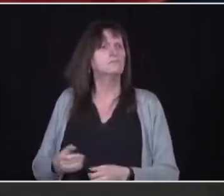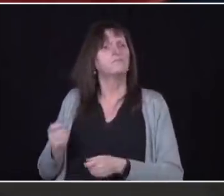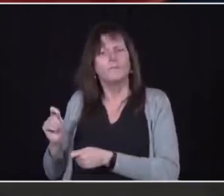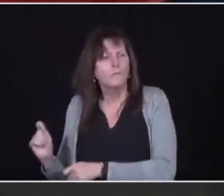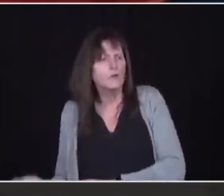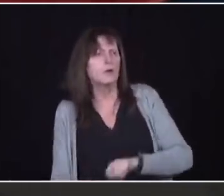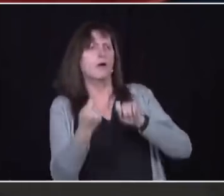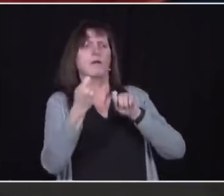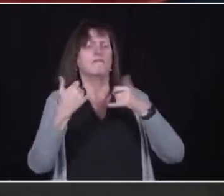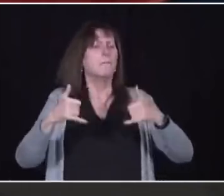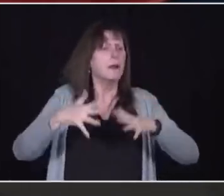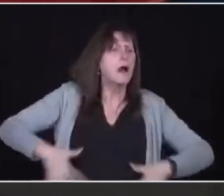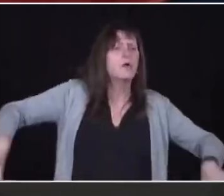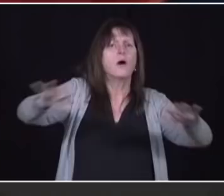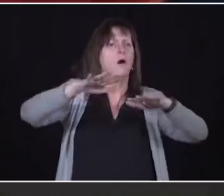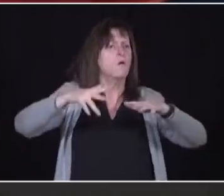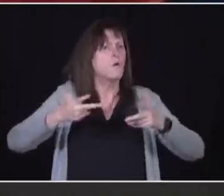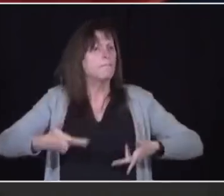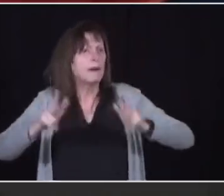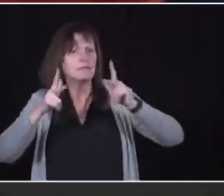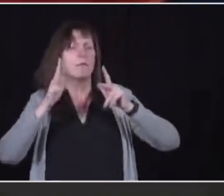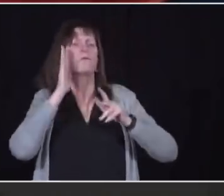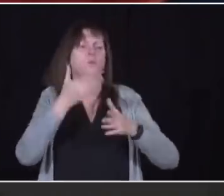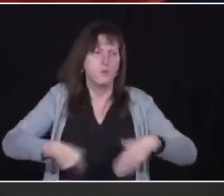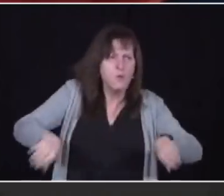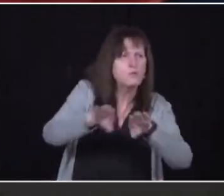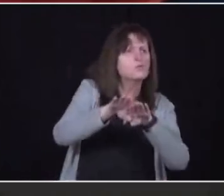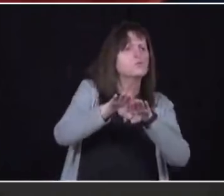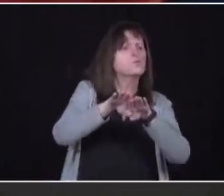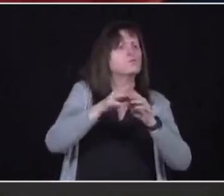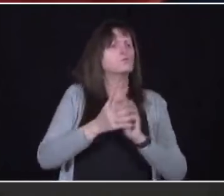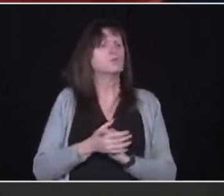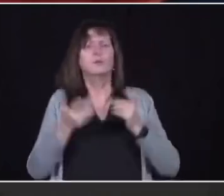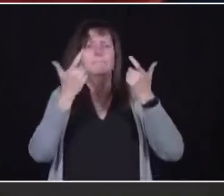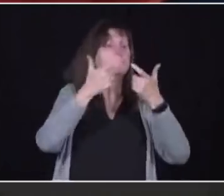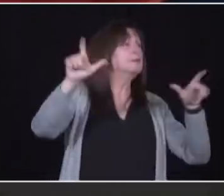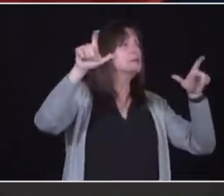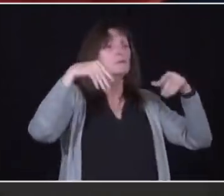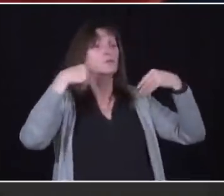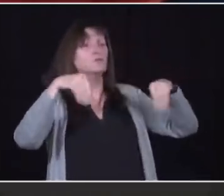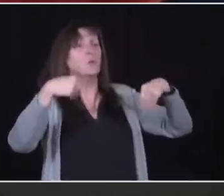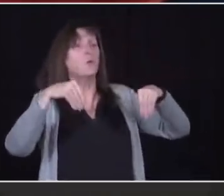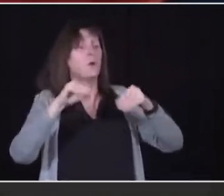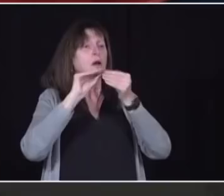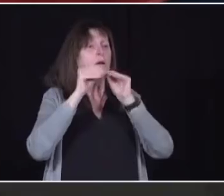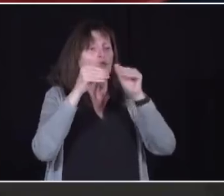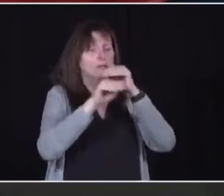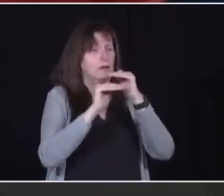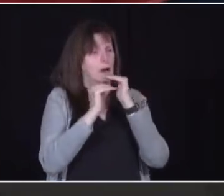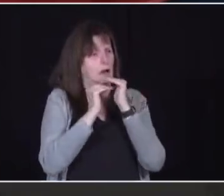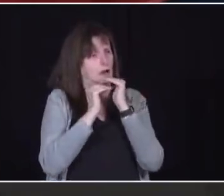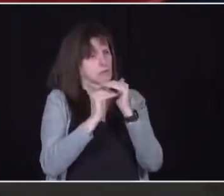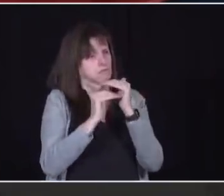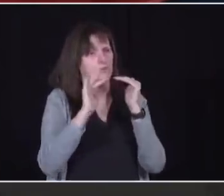We're reducing capacity in big box retail even further to 25%. Beginning on Monday, places